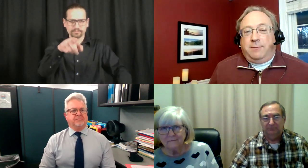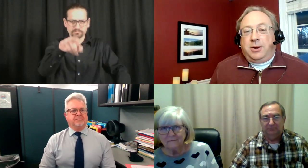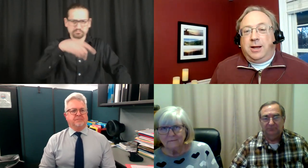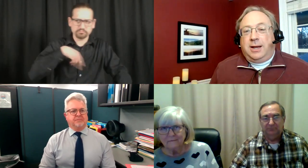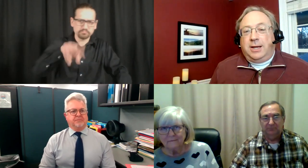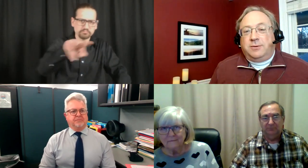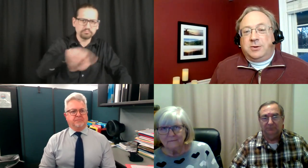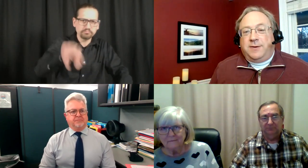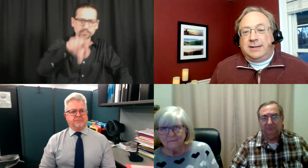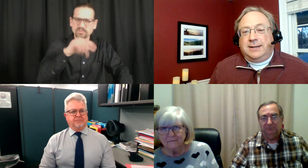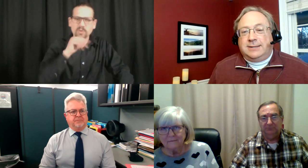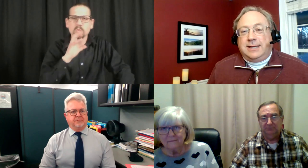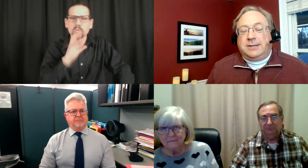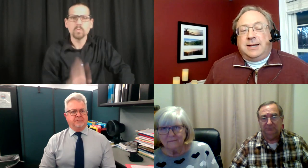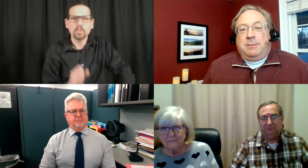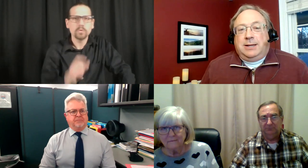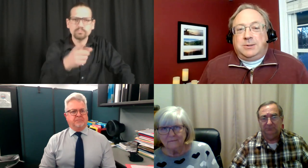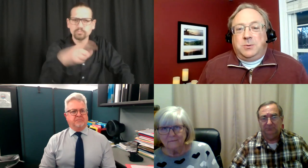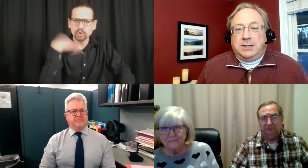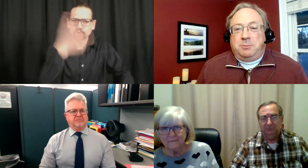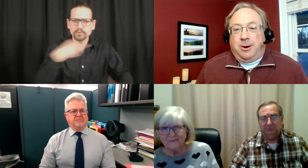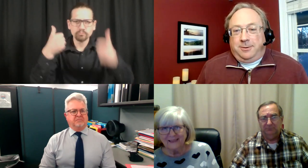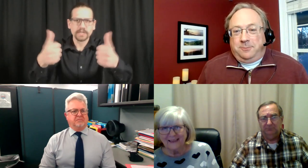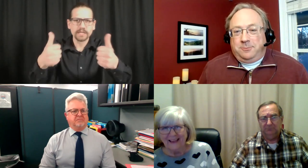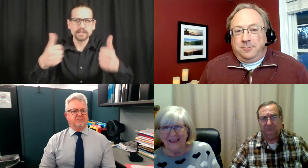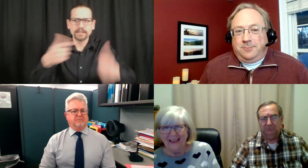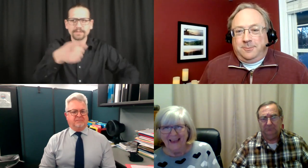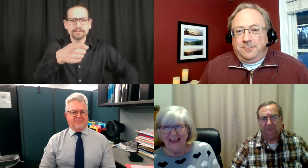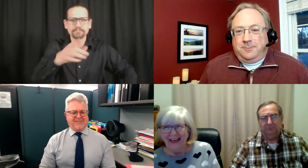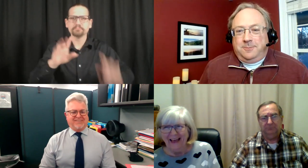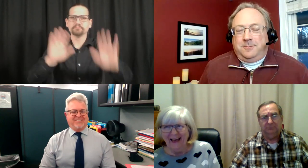And if you're going to get each of those vaccines, I just get them at least two weeks apart.